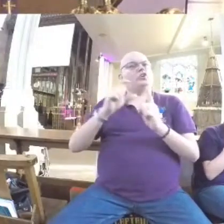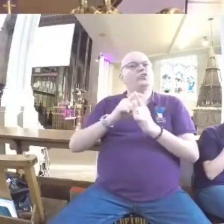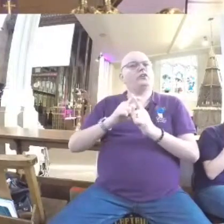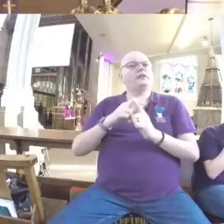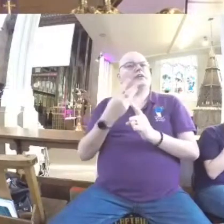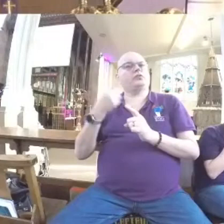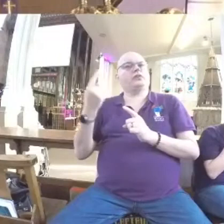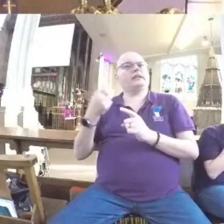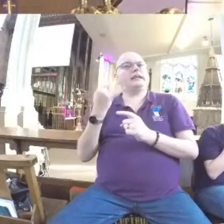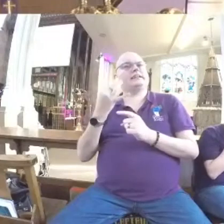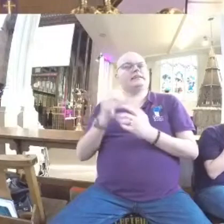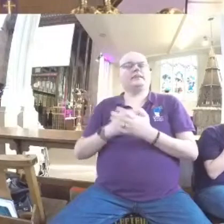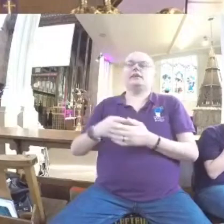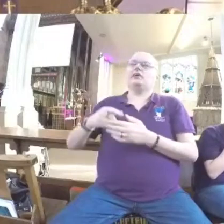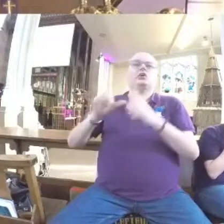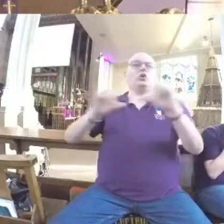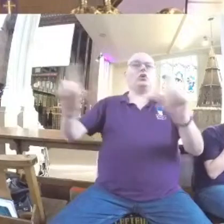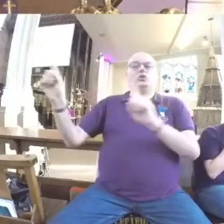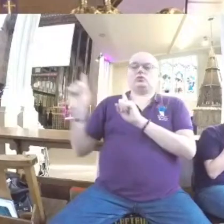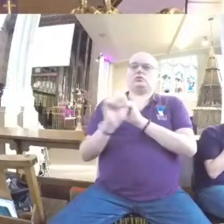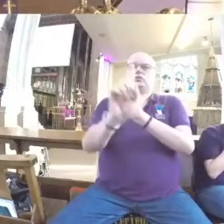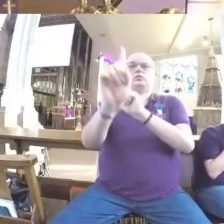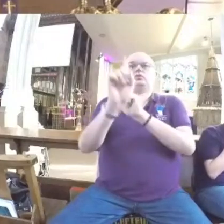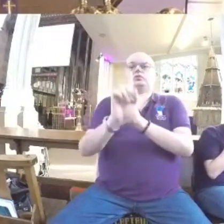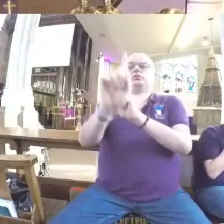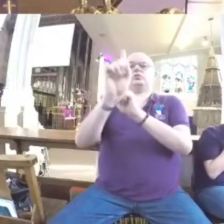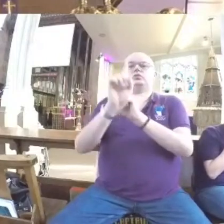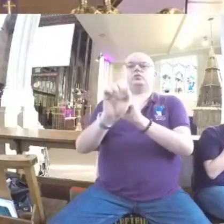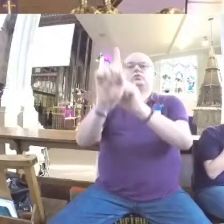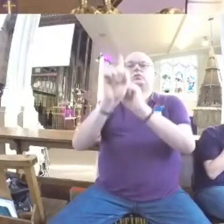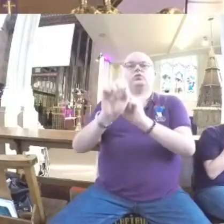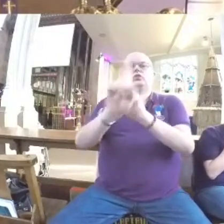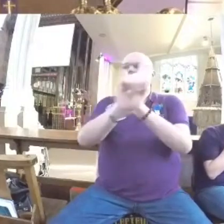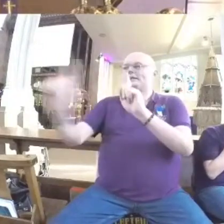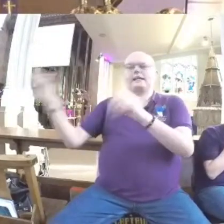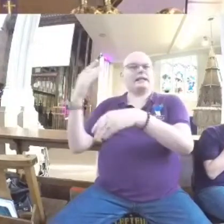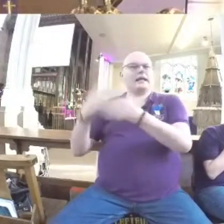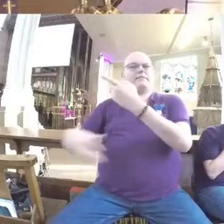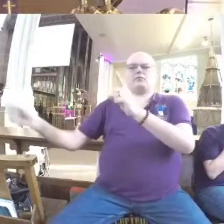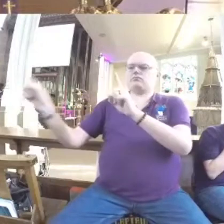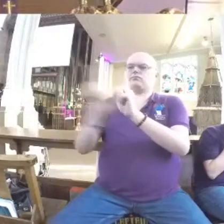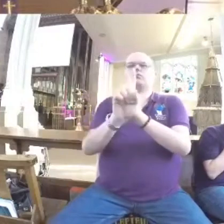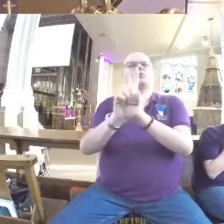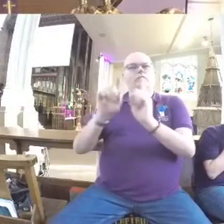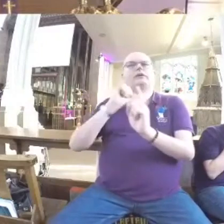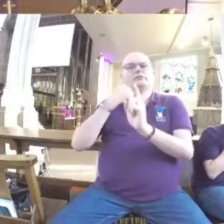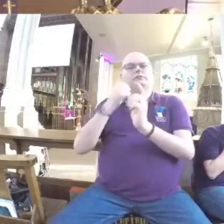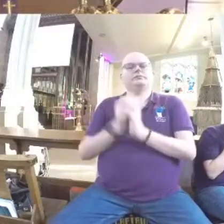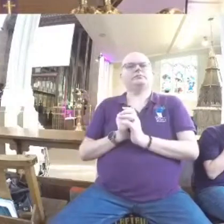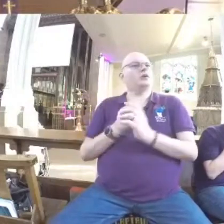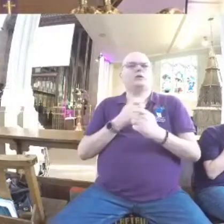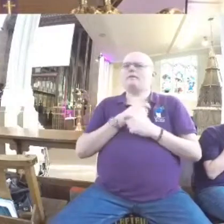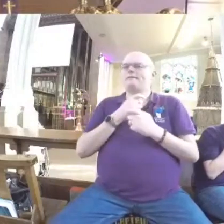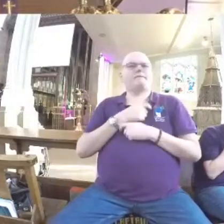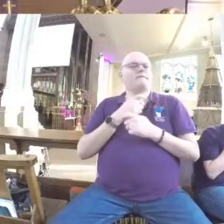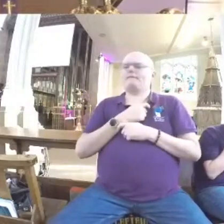8, the Lord himself goes before you and he will be with you. He will never leave you nor forsake you. Do not be